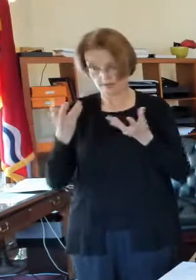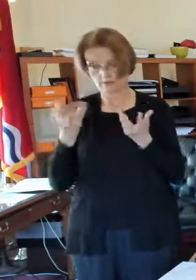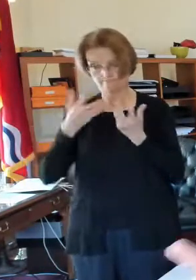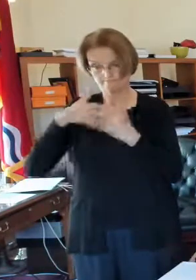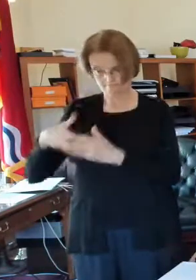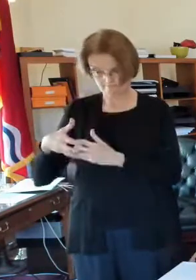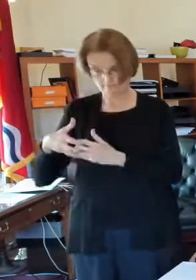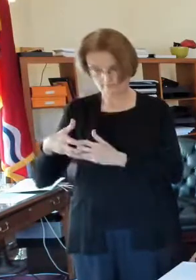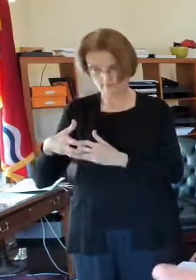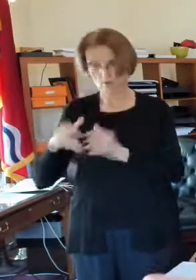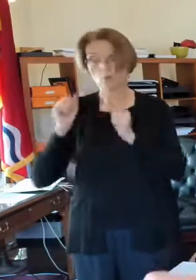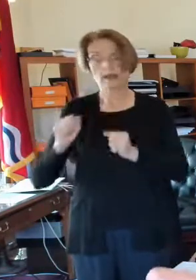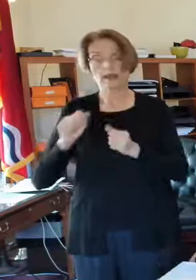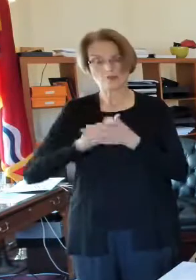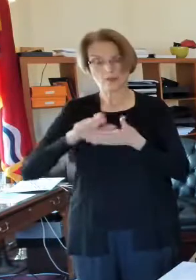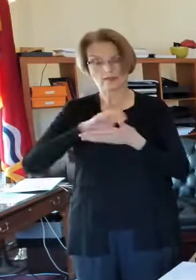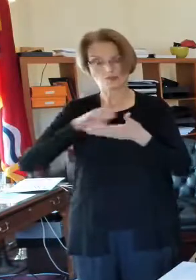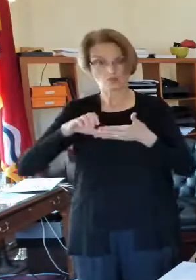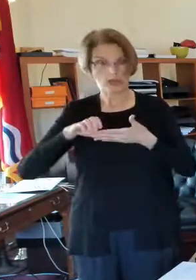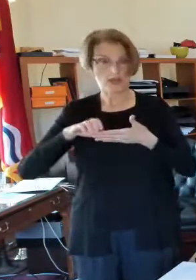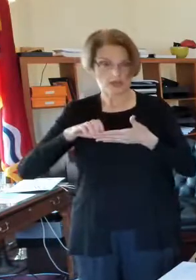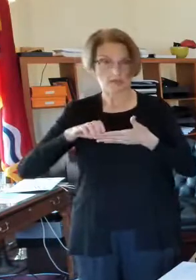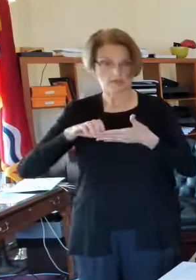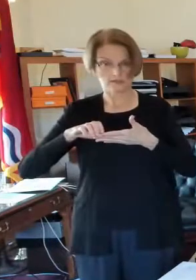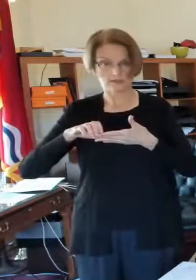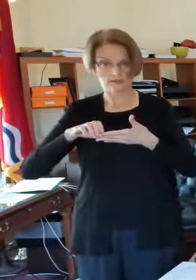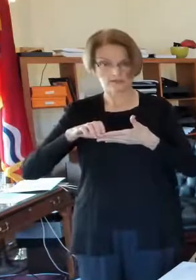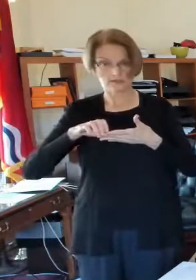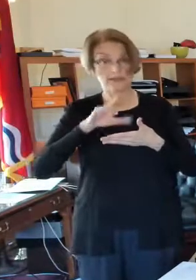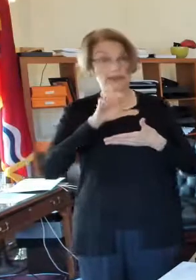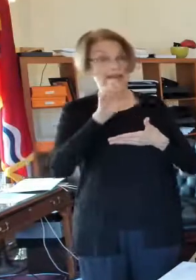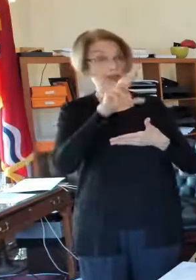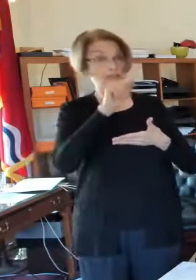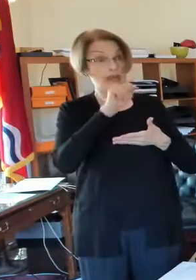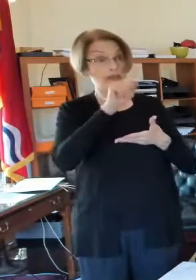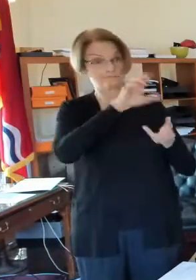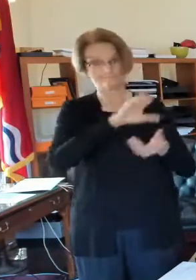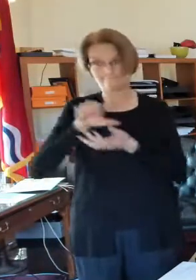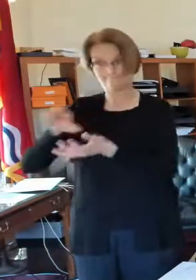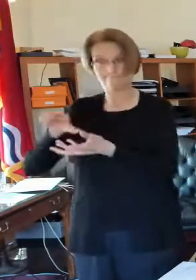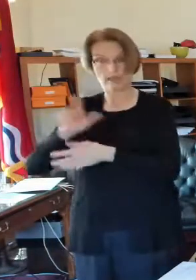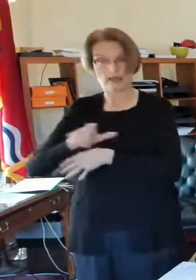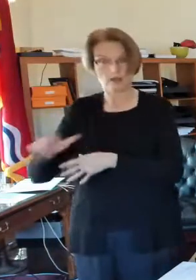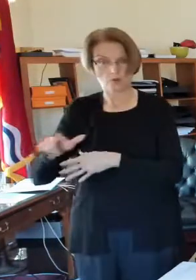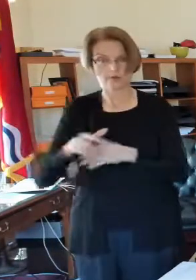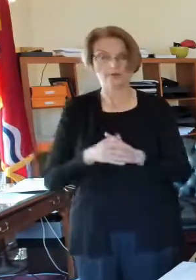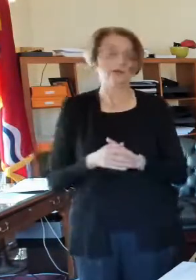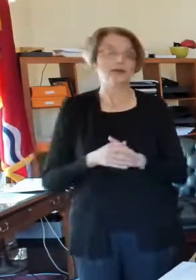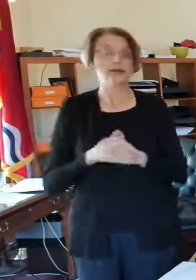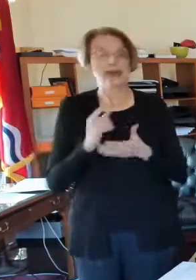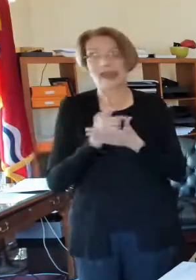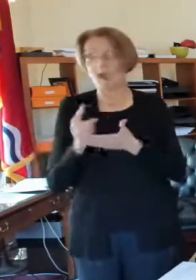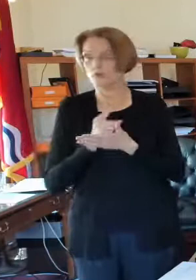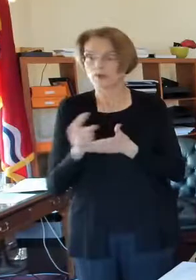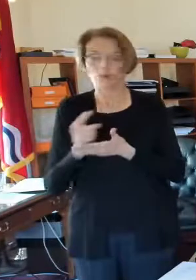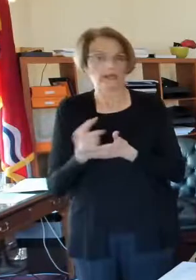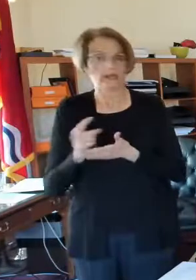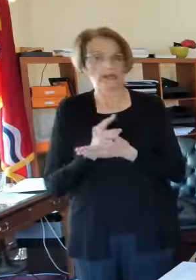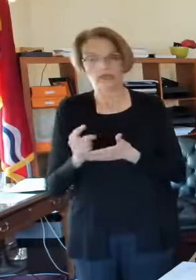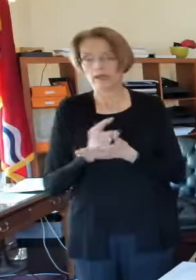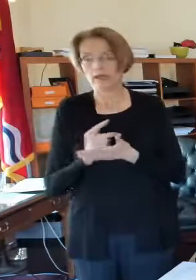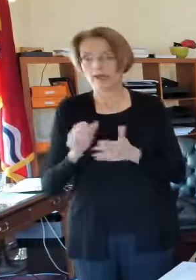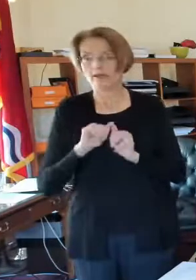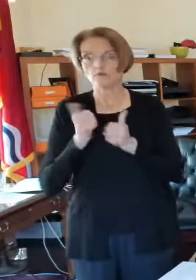actually cut the rent check from the CARES Act funding to the landlord. Checks are being cut every week through every